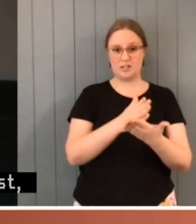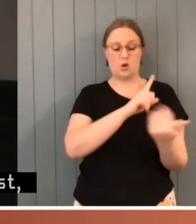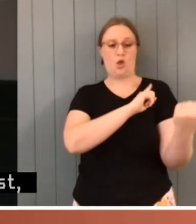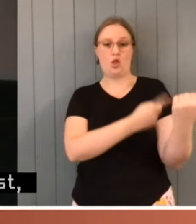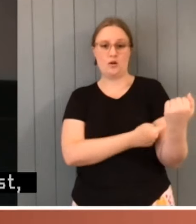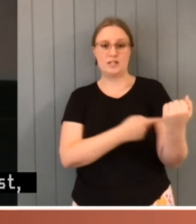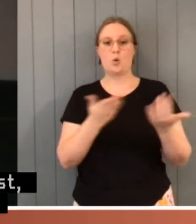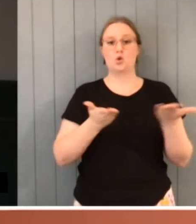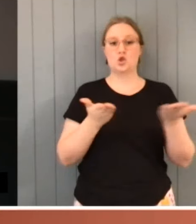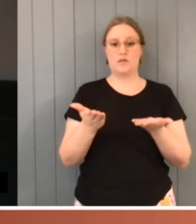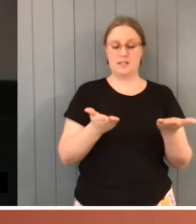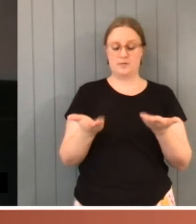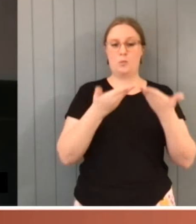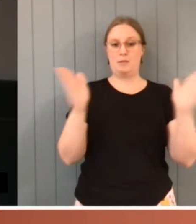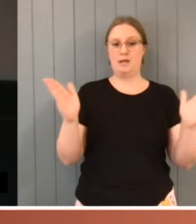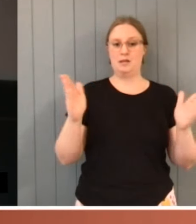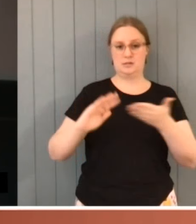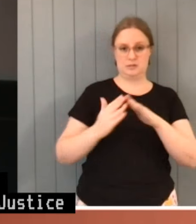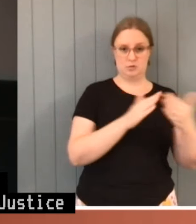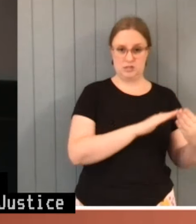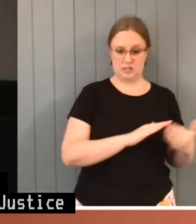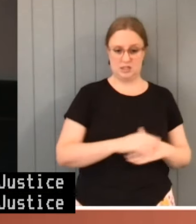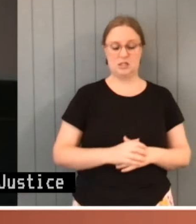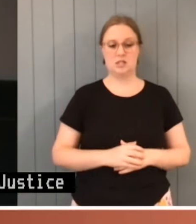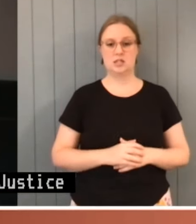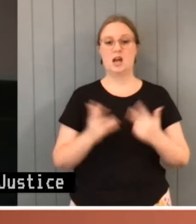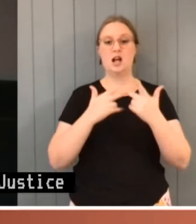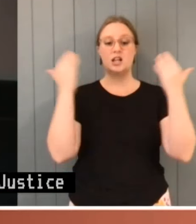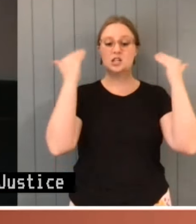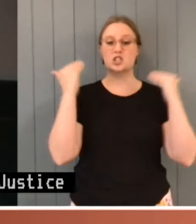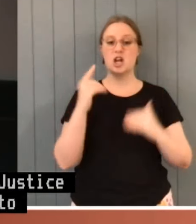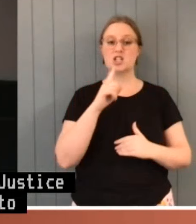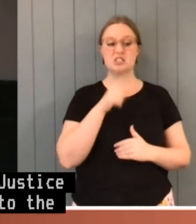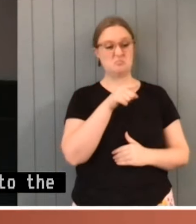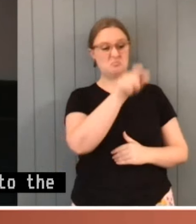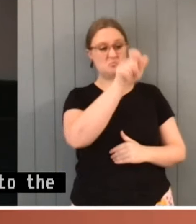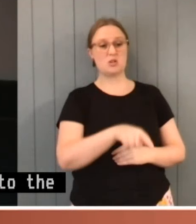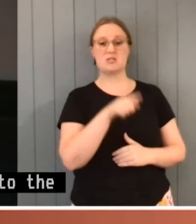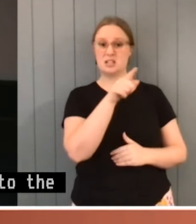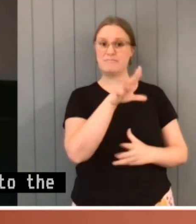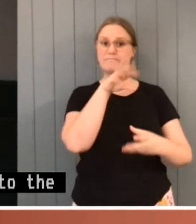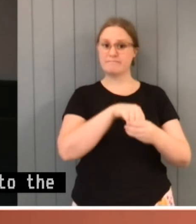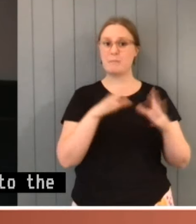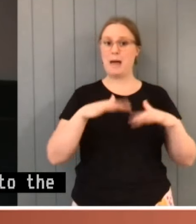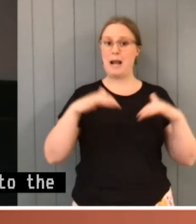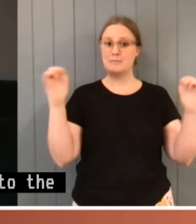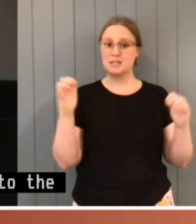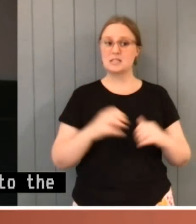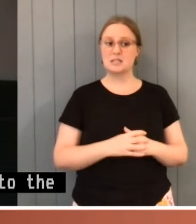comparison with private trusteeship and said, he's a member of parliament holding a fiduciary relation towards the public and that is enough.